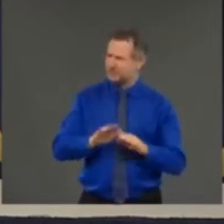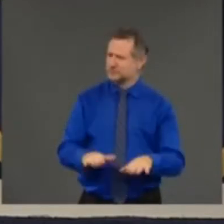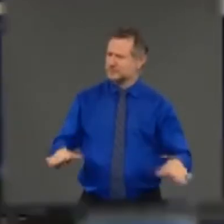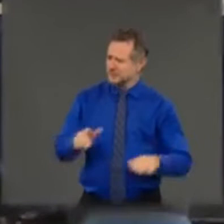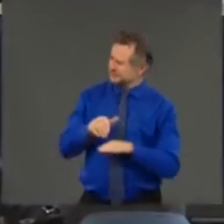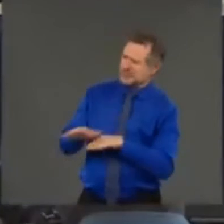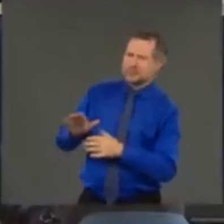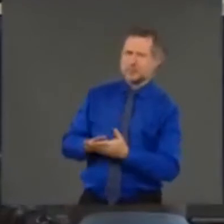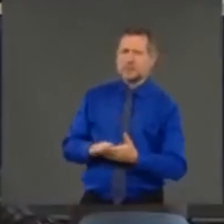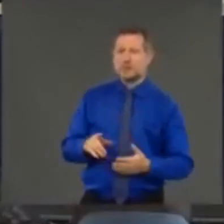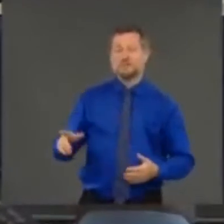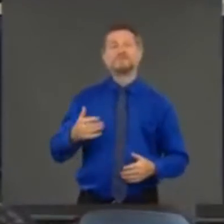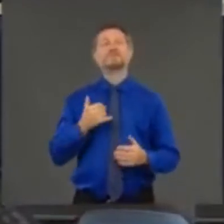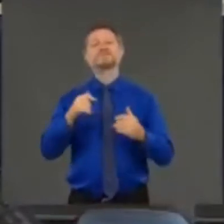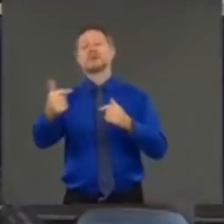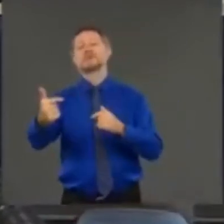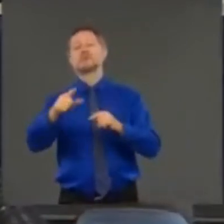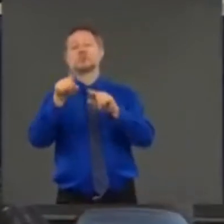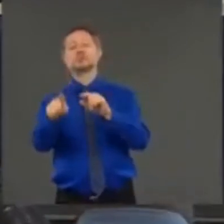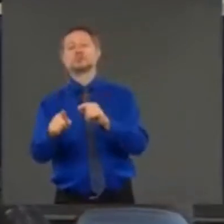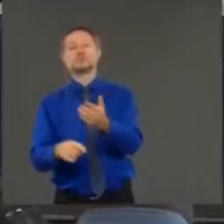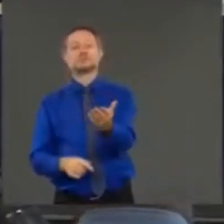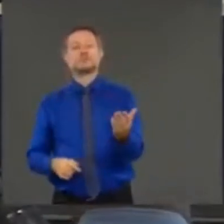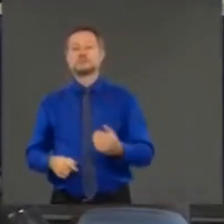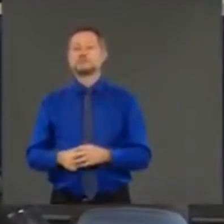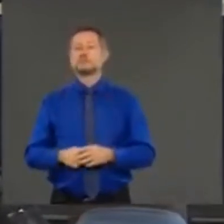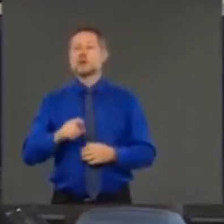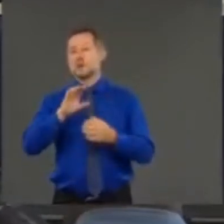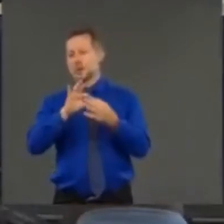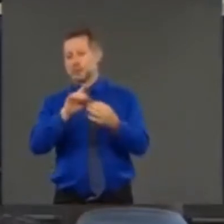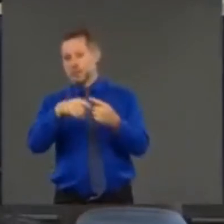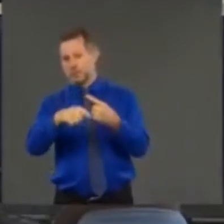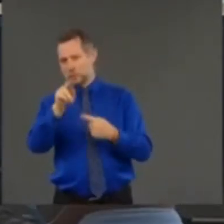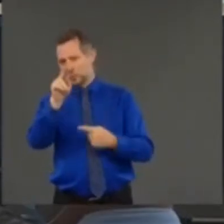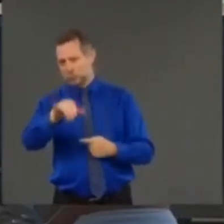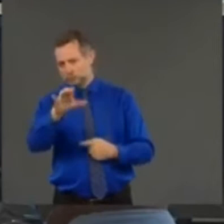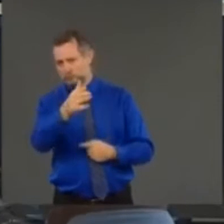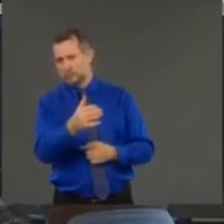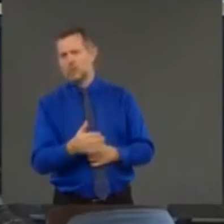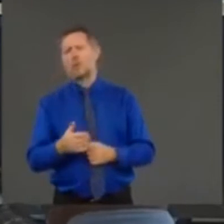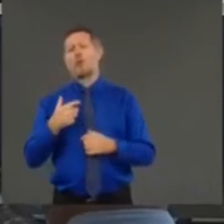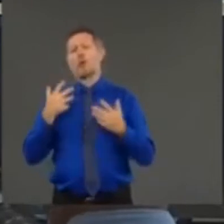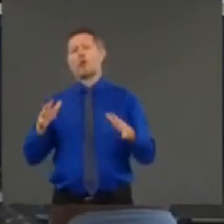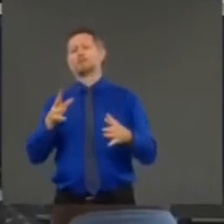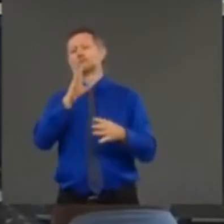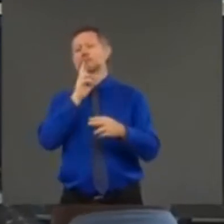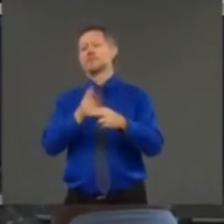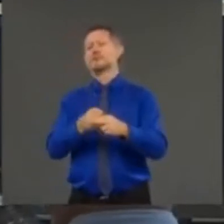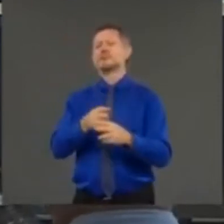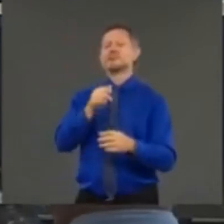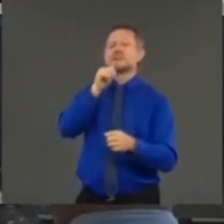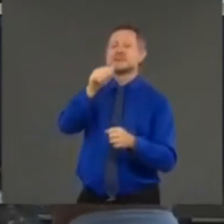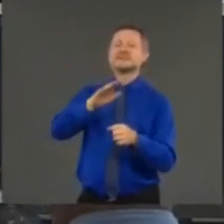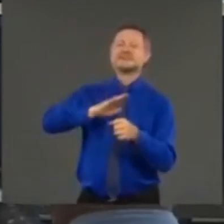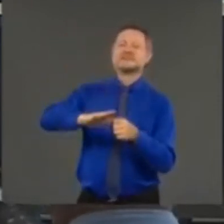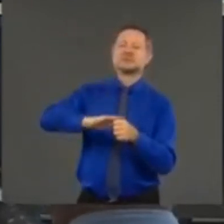marsh another question about New York City's school plan it's already been called insufficient by your your